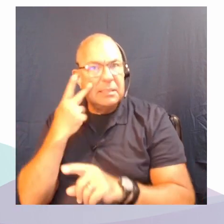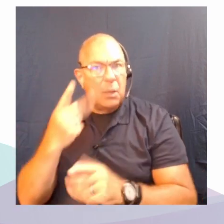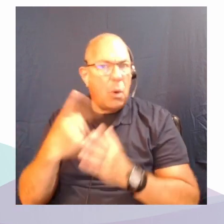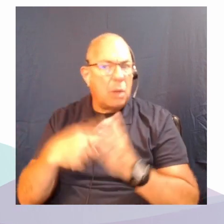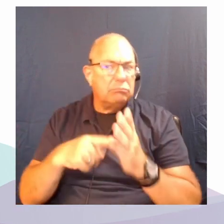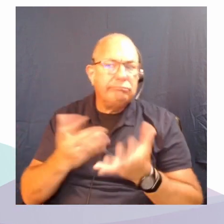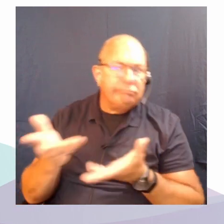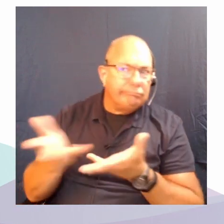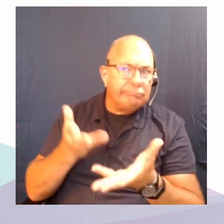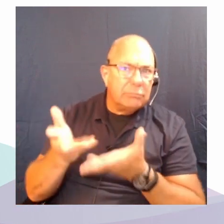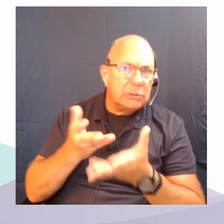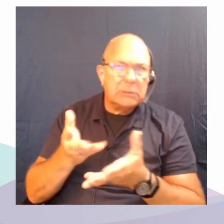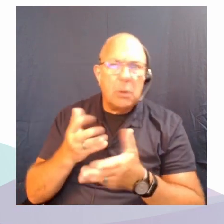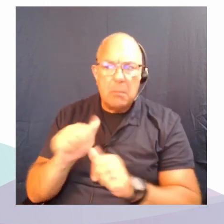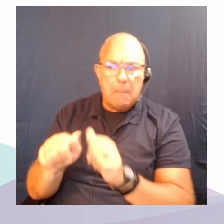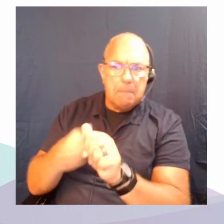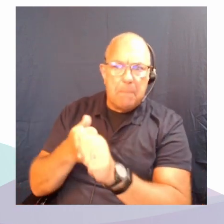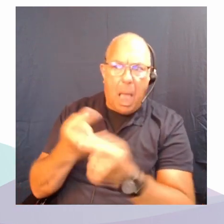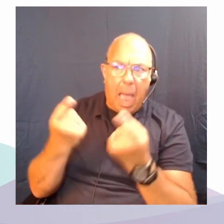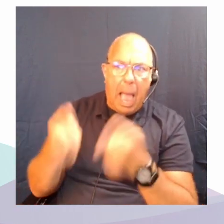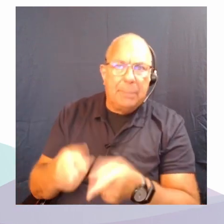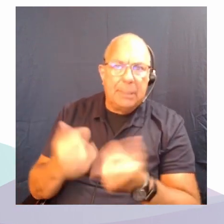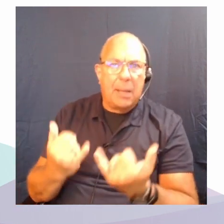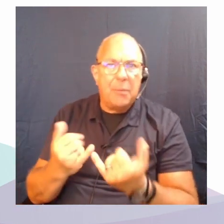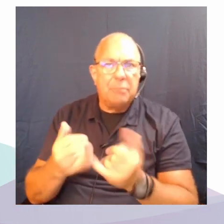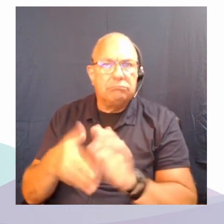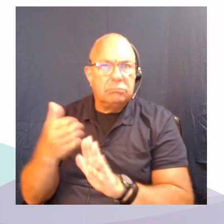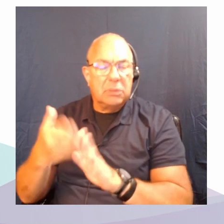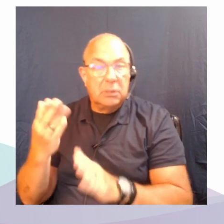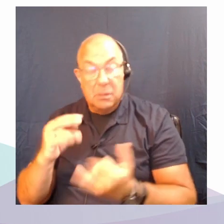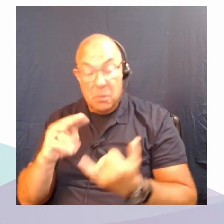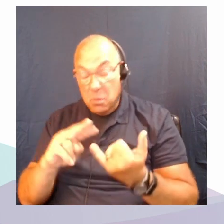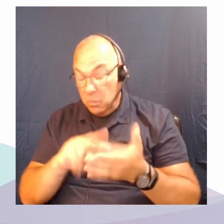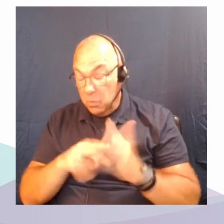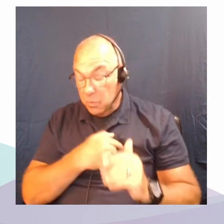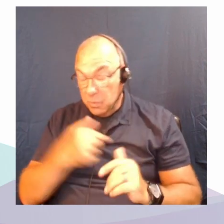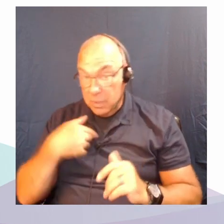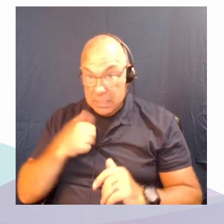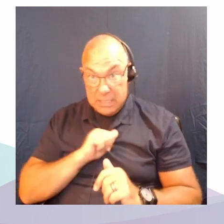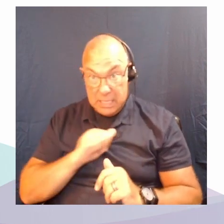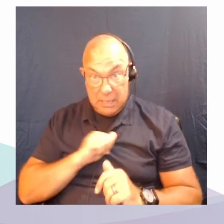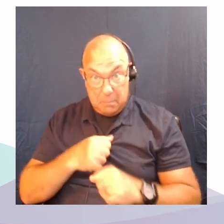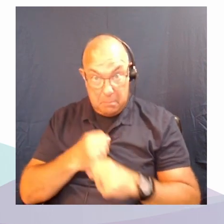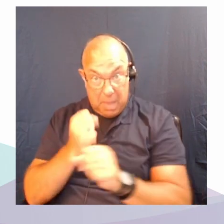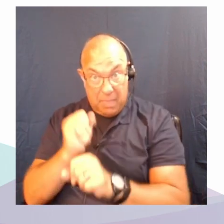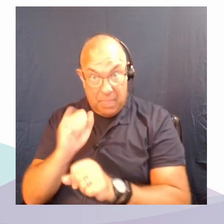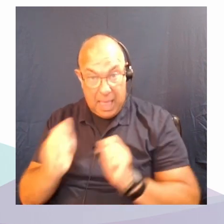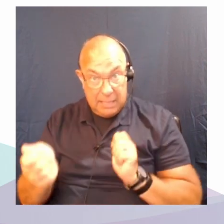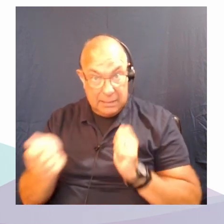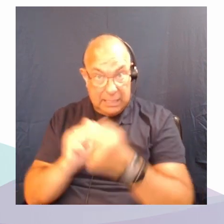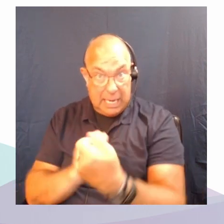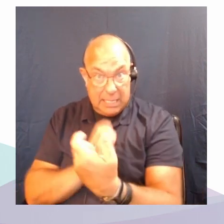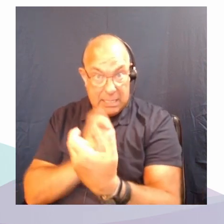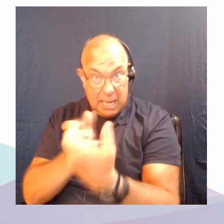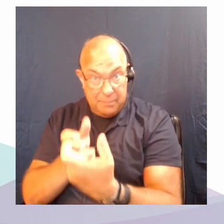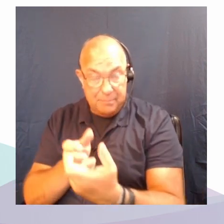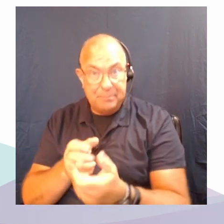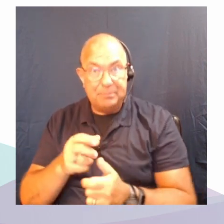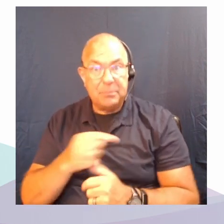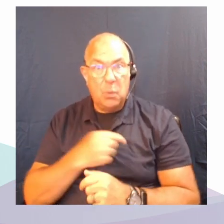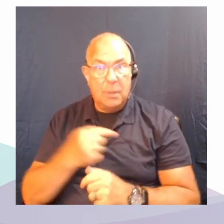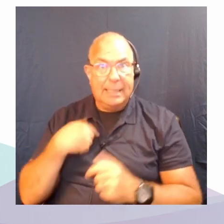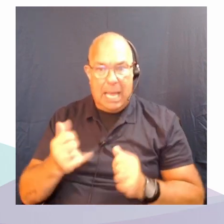happening um whether or not we ourselves are making that adaption you know we're adapting to these new